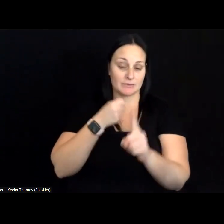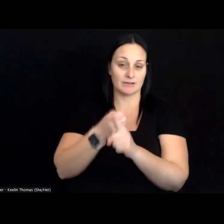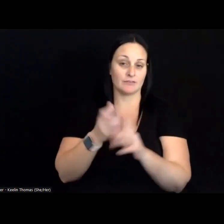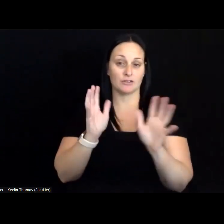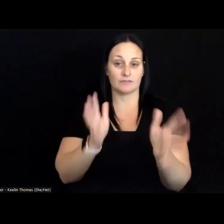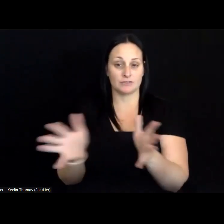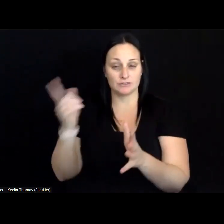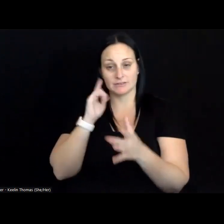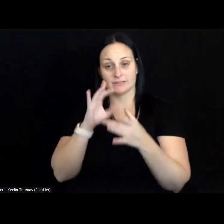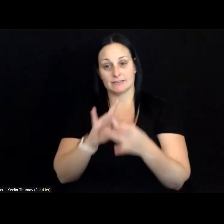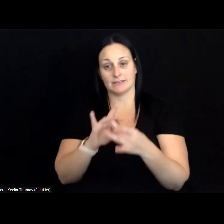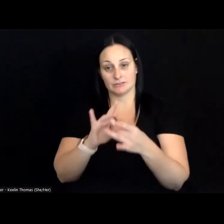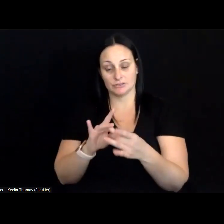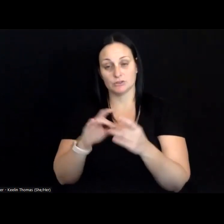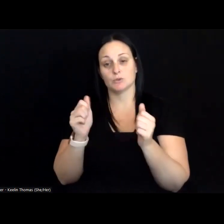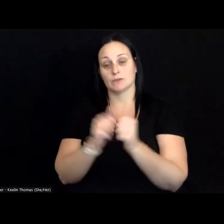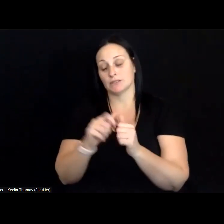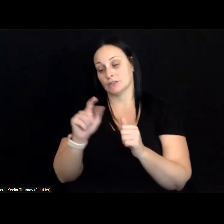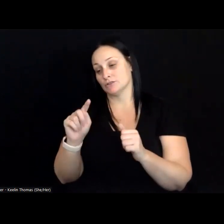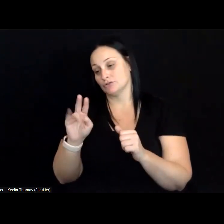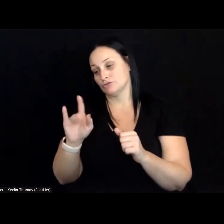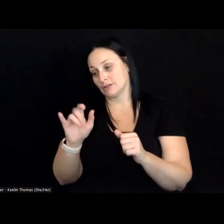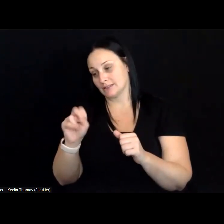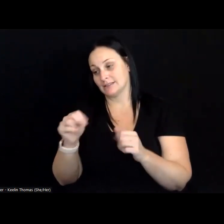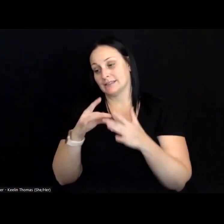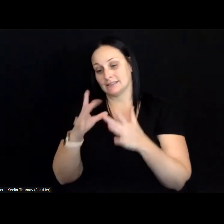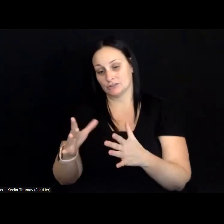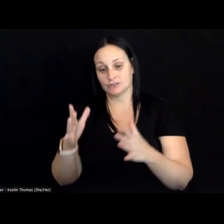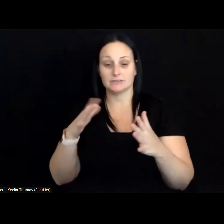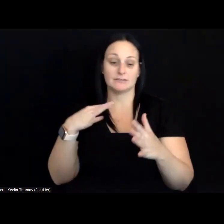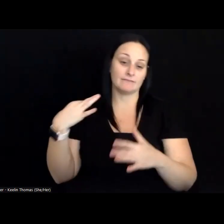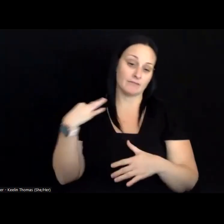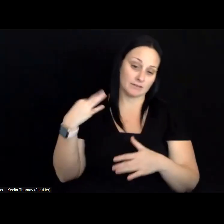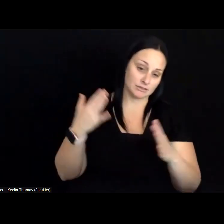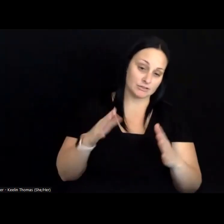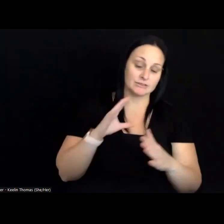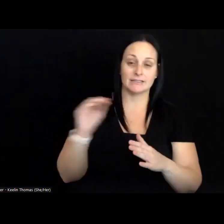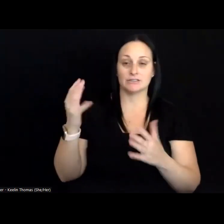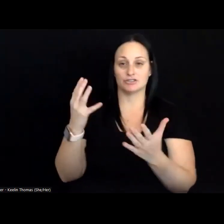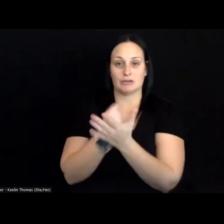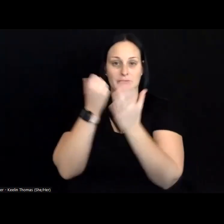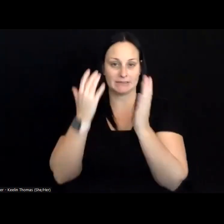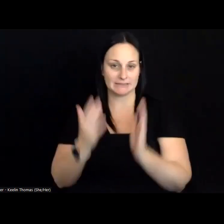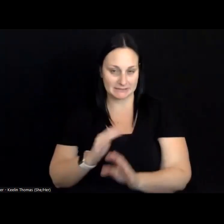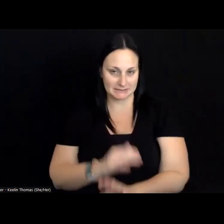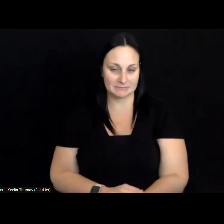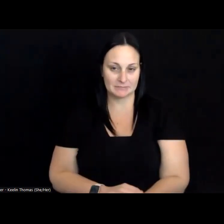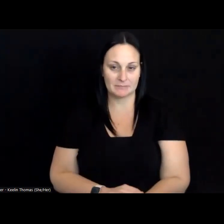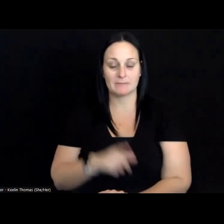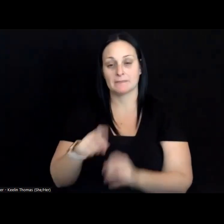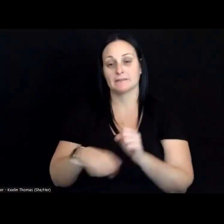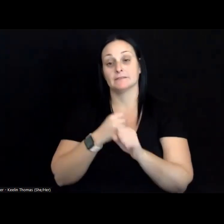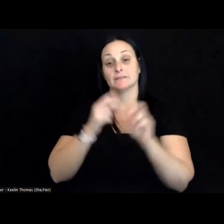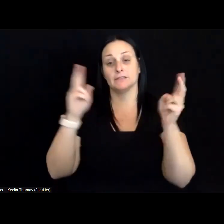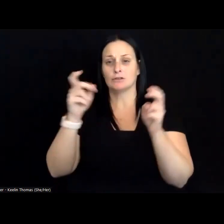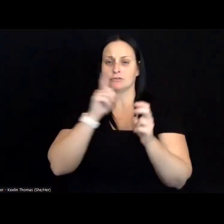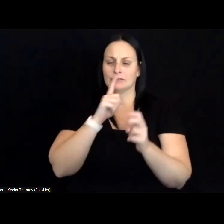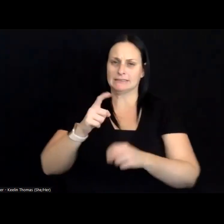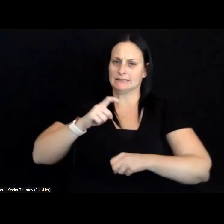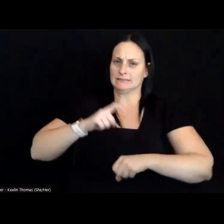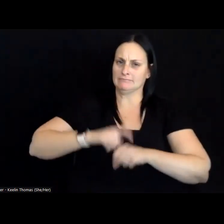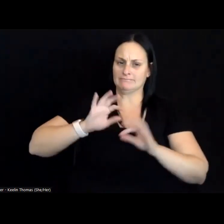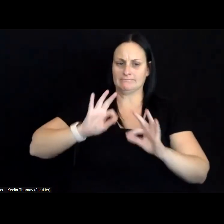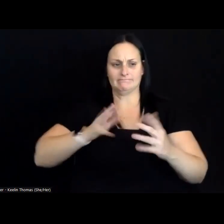and connections among trained leaders, volunteers, and champions. This year's topic is very timely